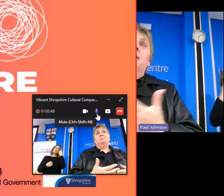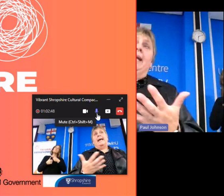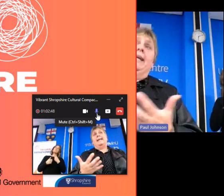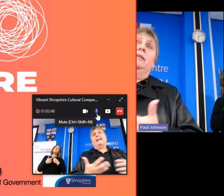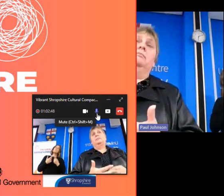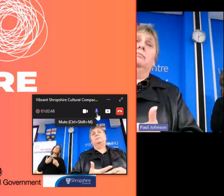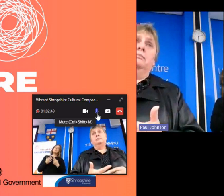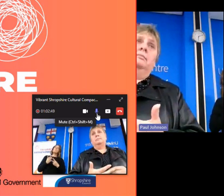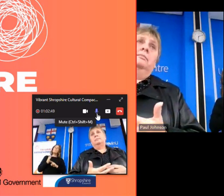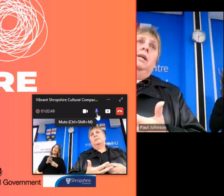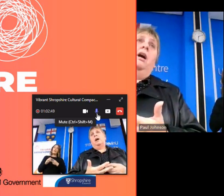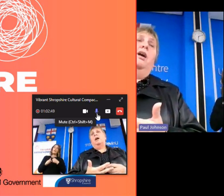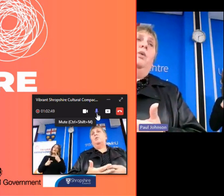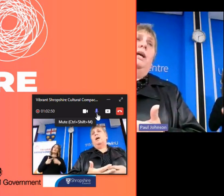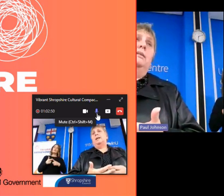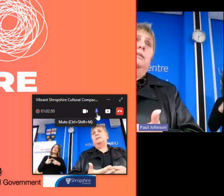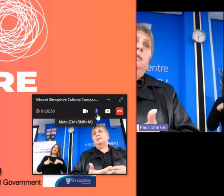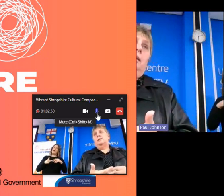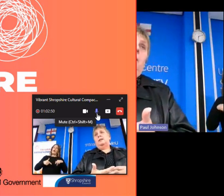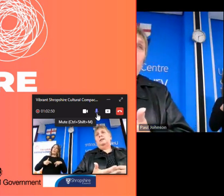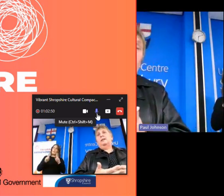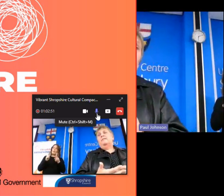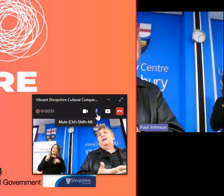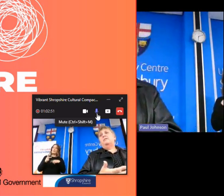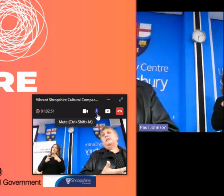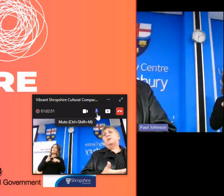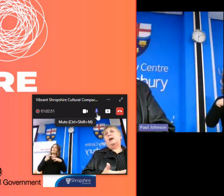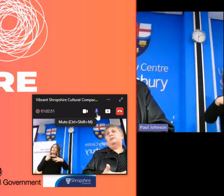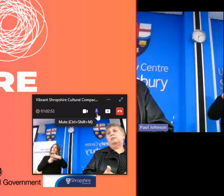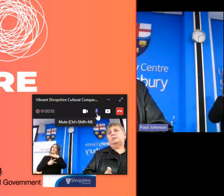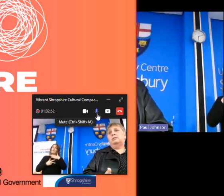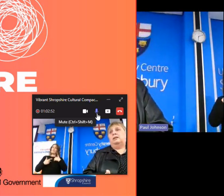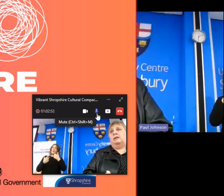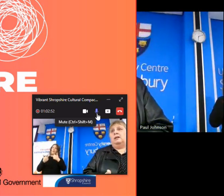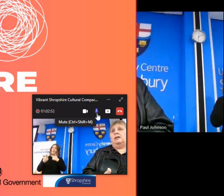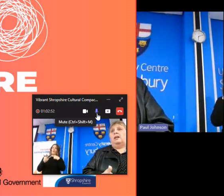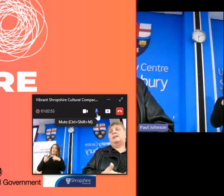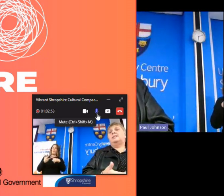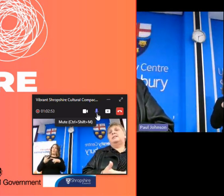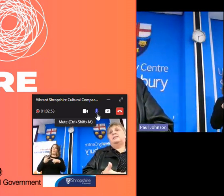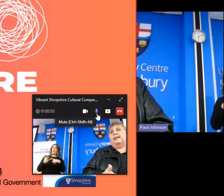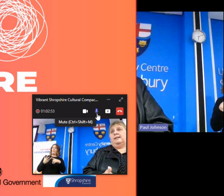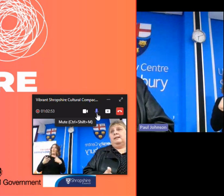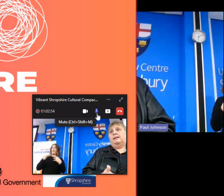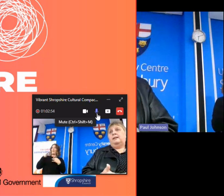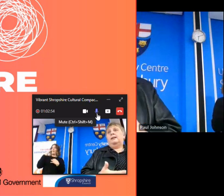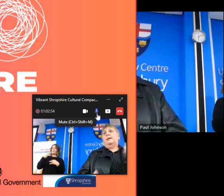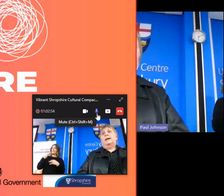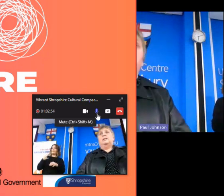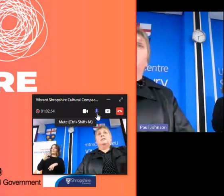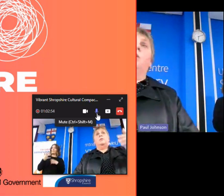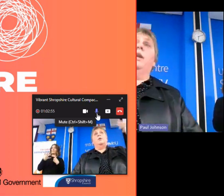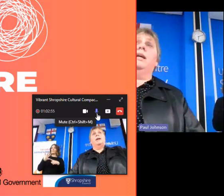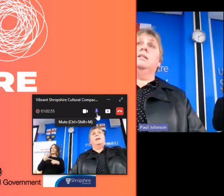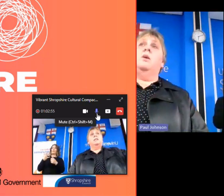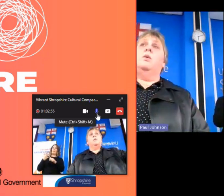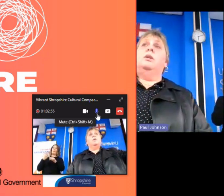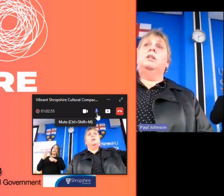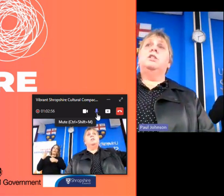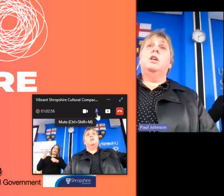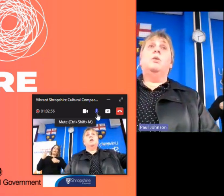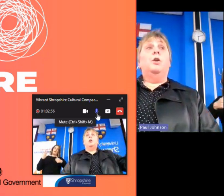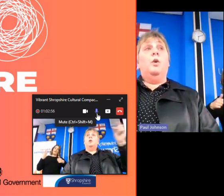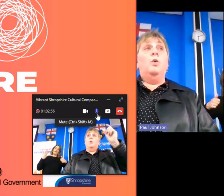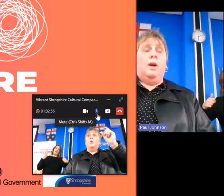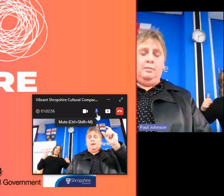planning highways environmental health licensing and so on and